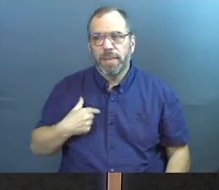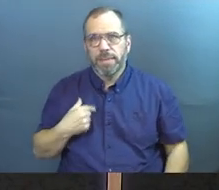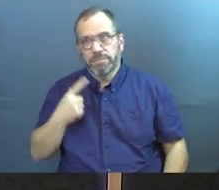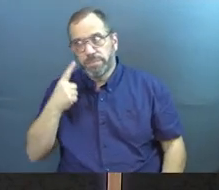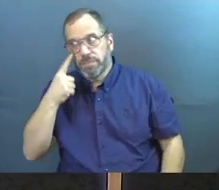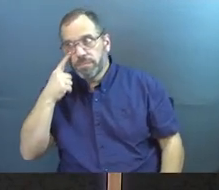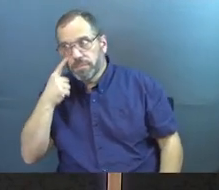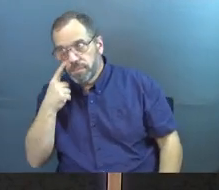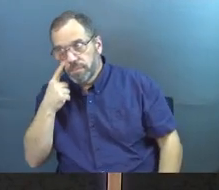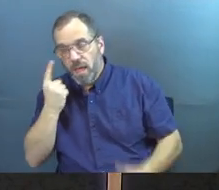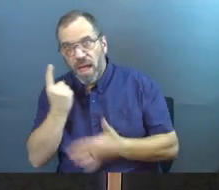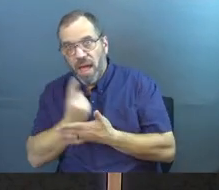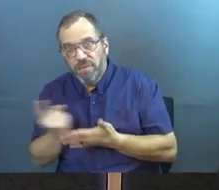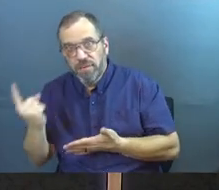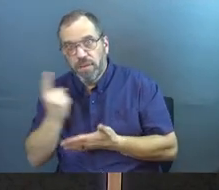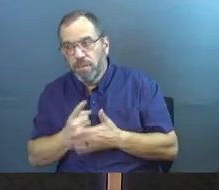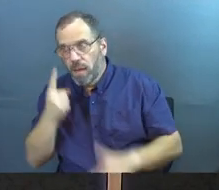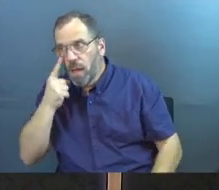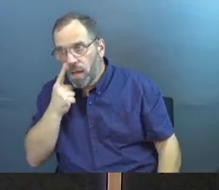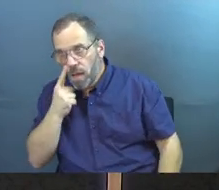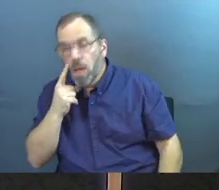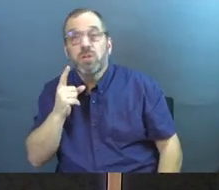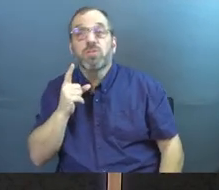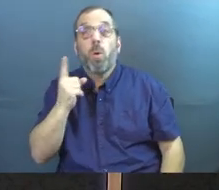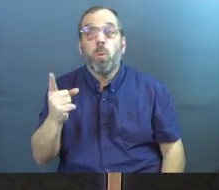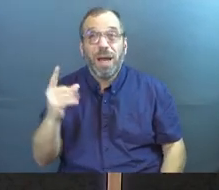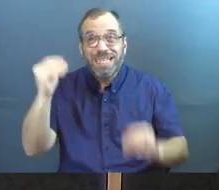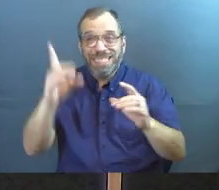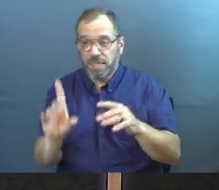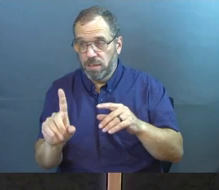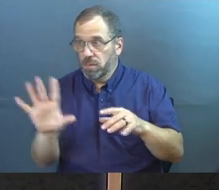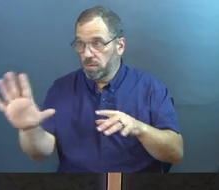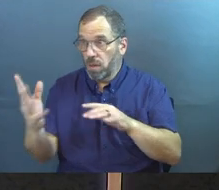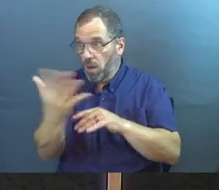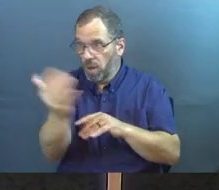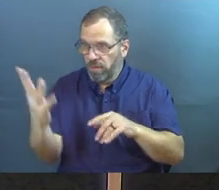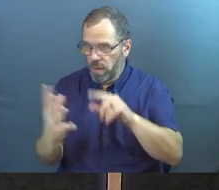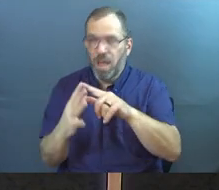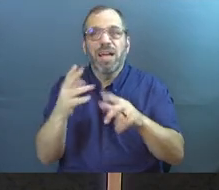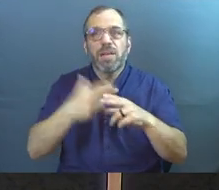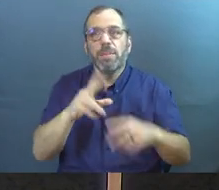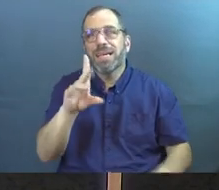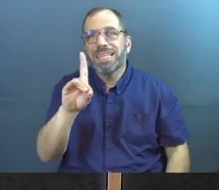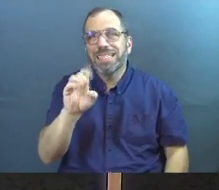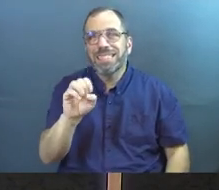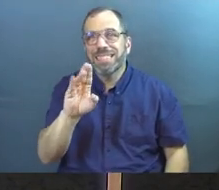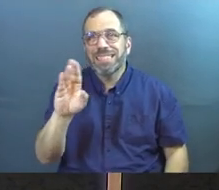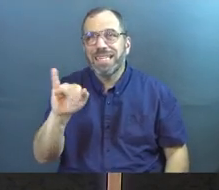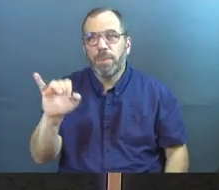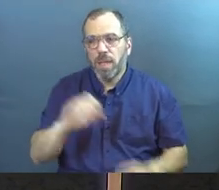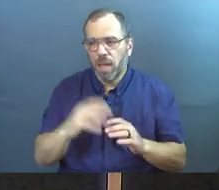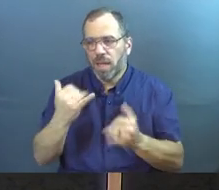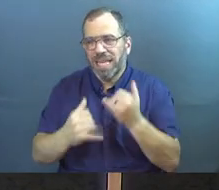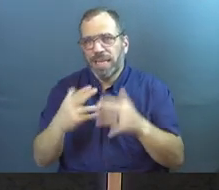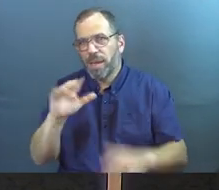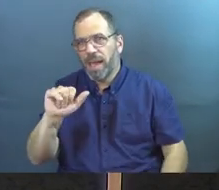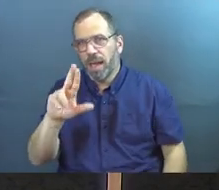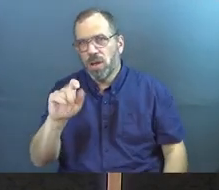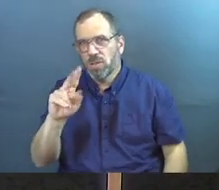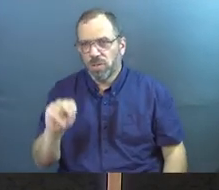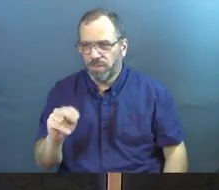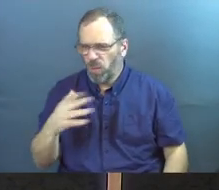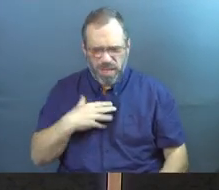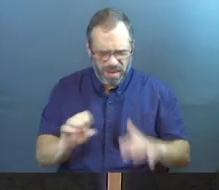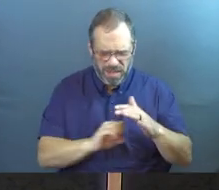it for myself week in and week out. So one of those teachers at the time was Debbie Austin, and we had our elementary room,